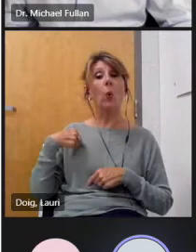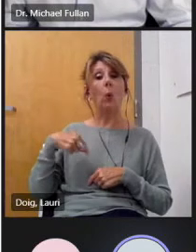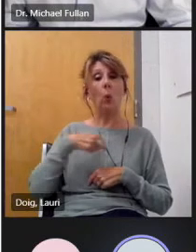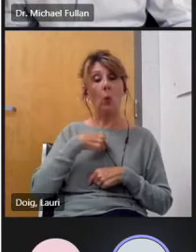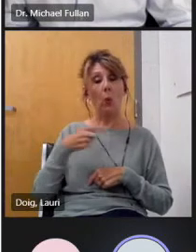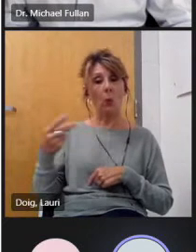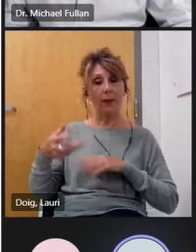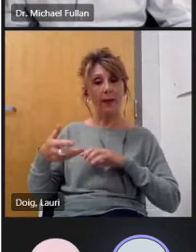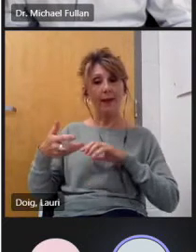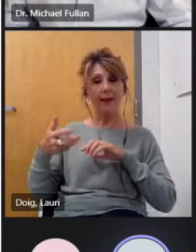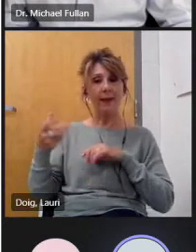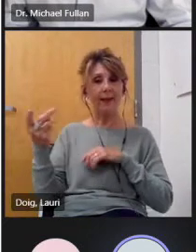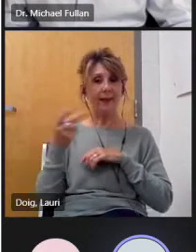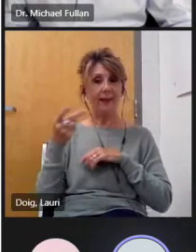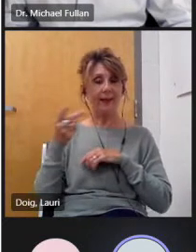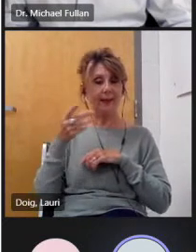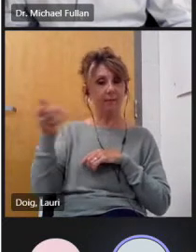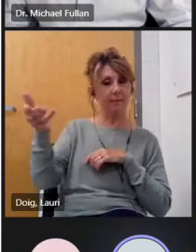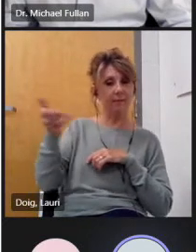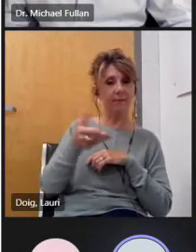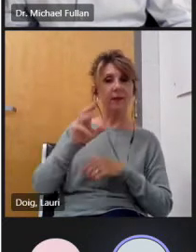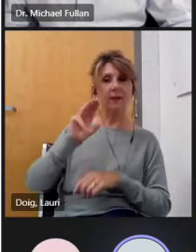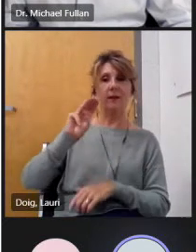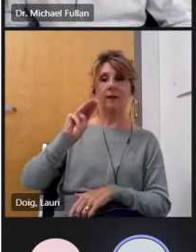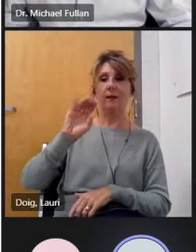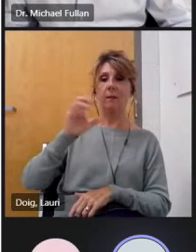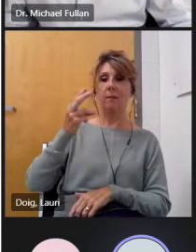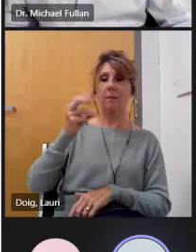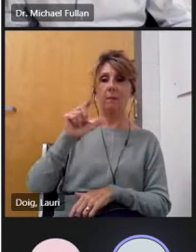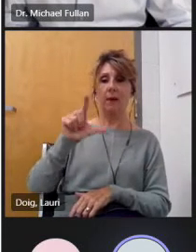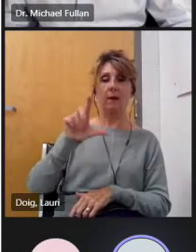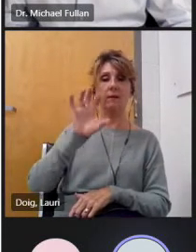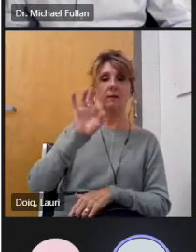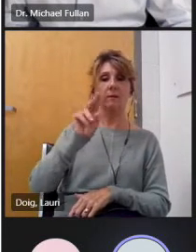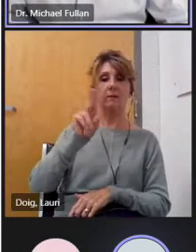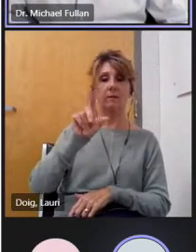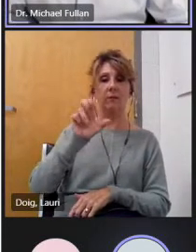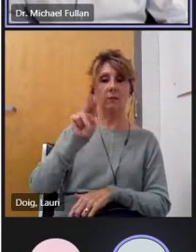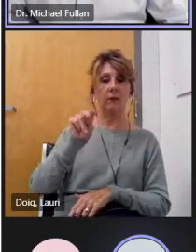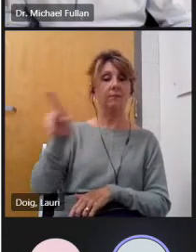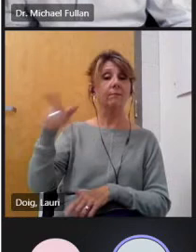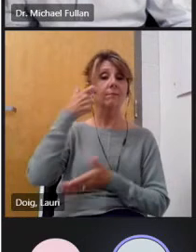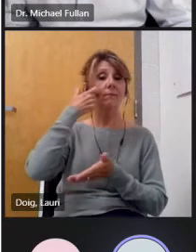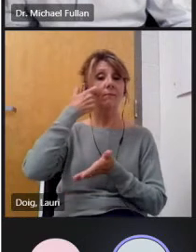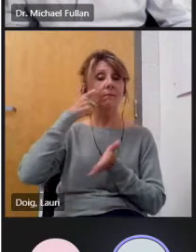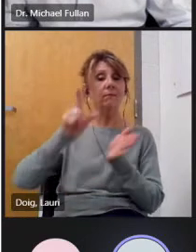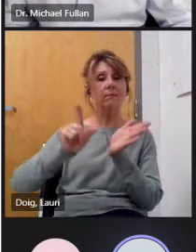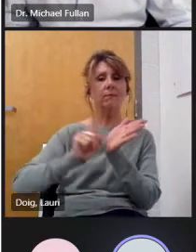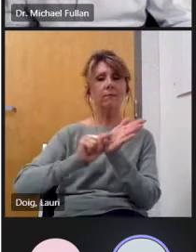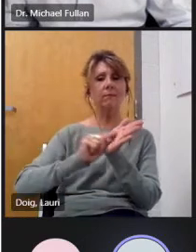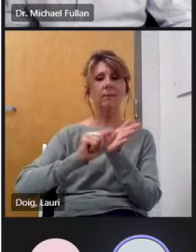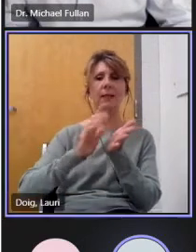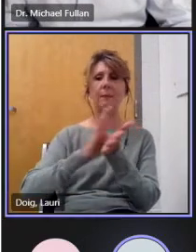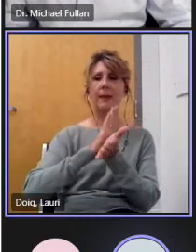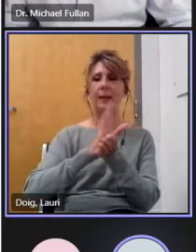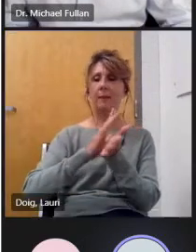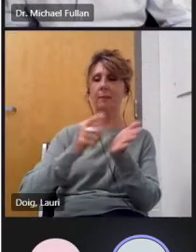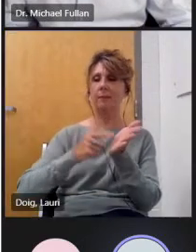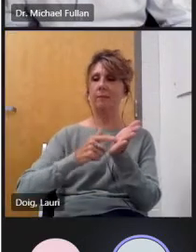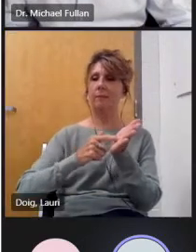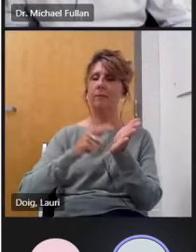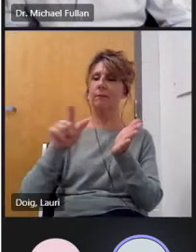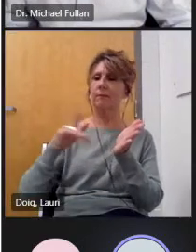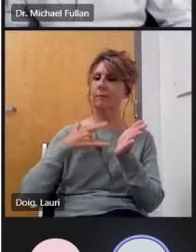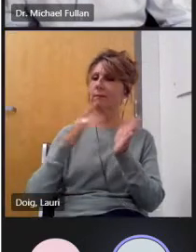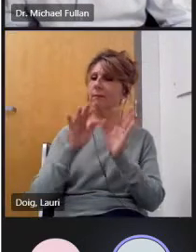that has recently just written a paper a document on talking about the importance of integrating well-being